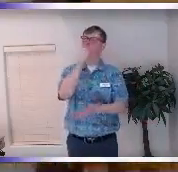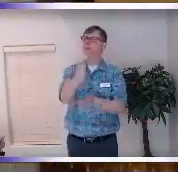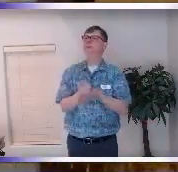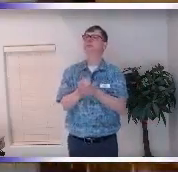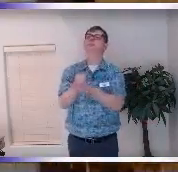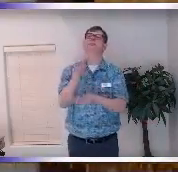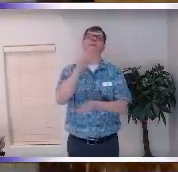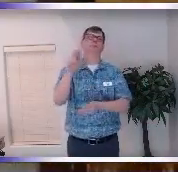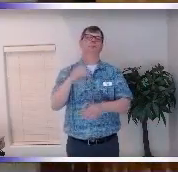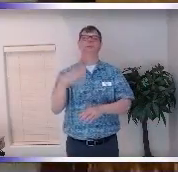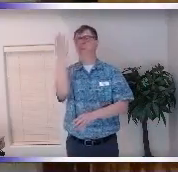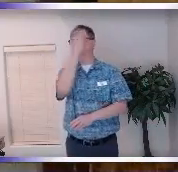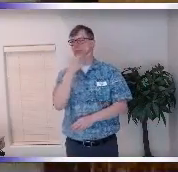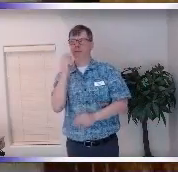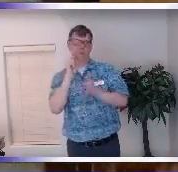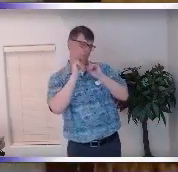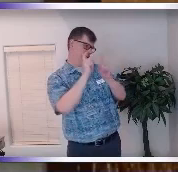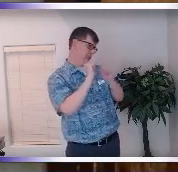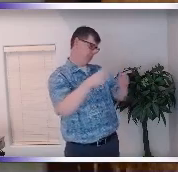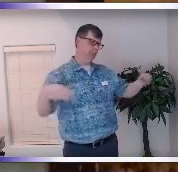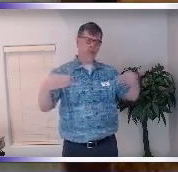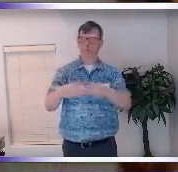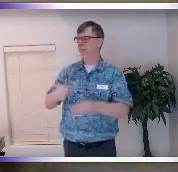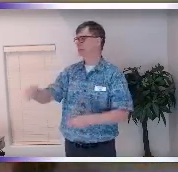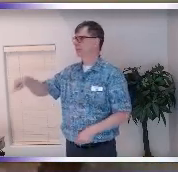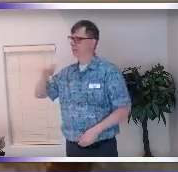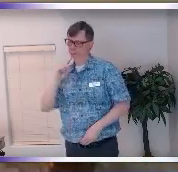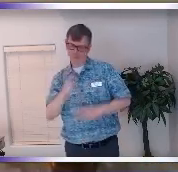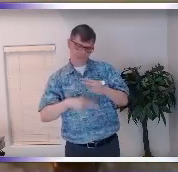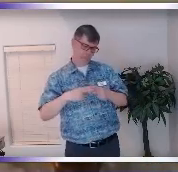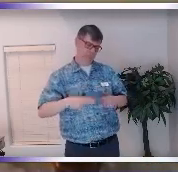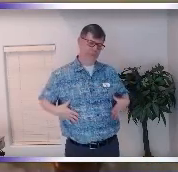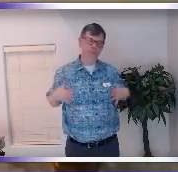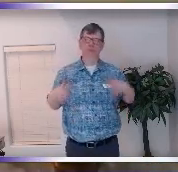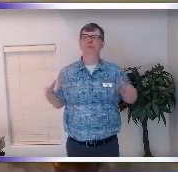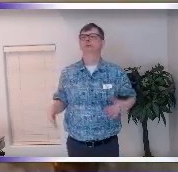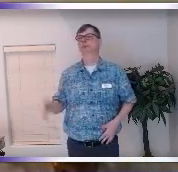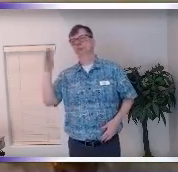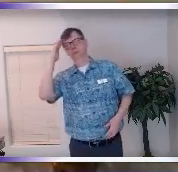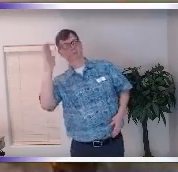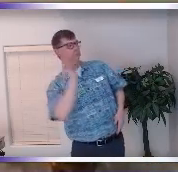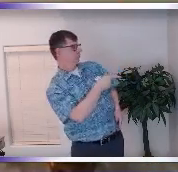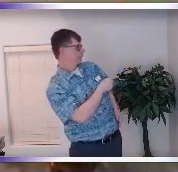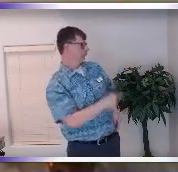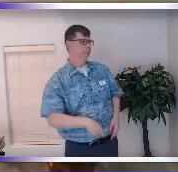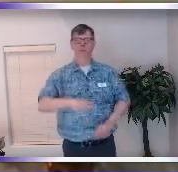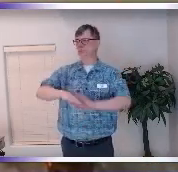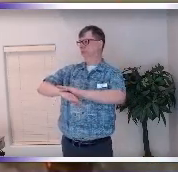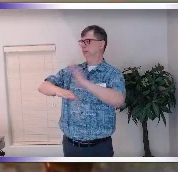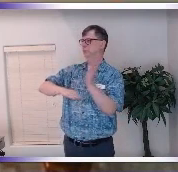I've been having beautiful conversations with everybody getting to know them and things are unfolding